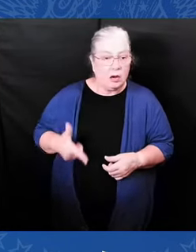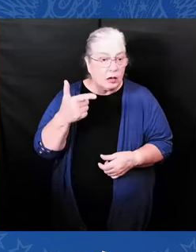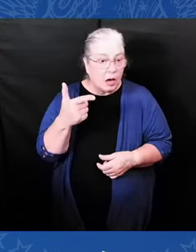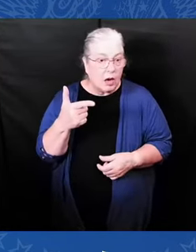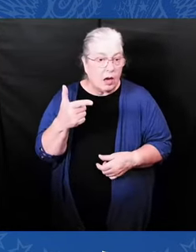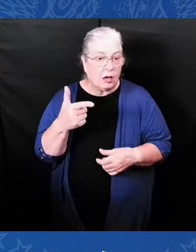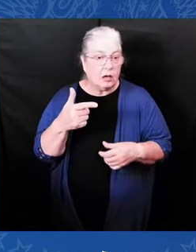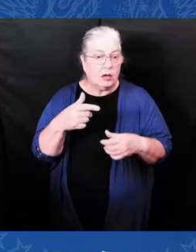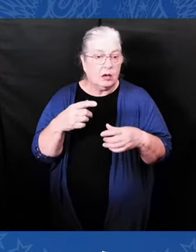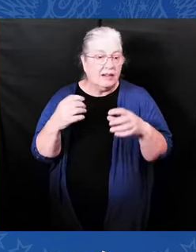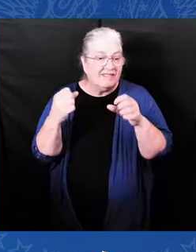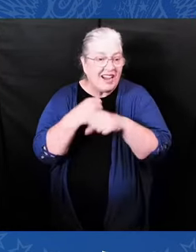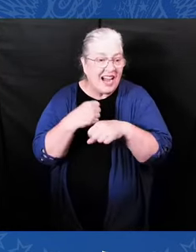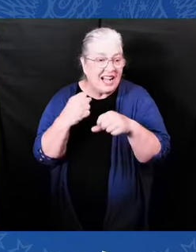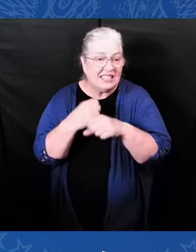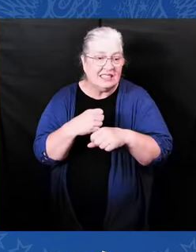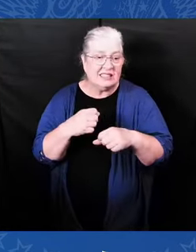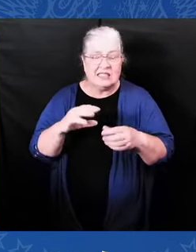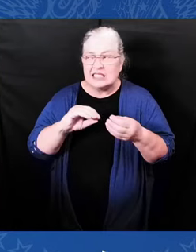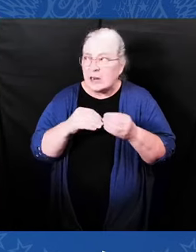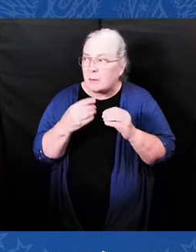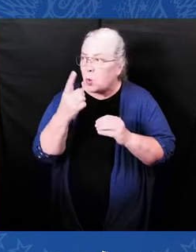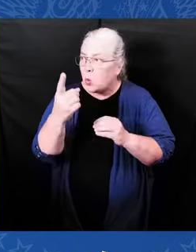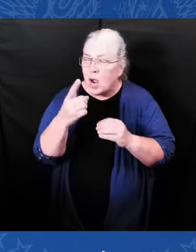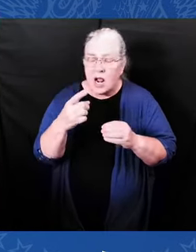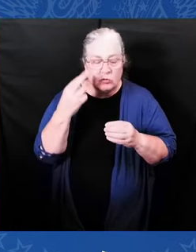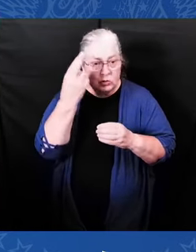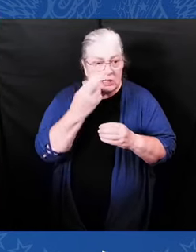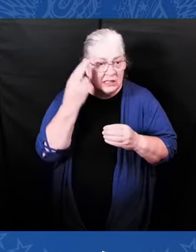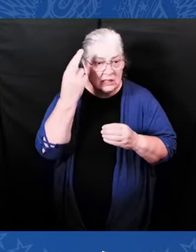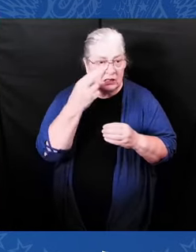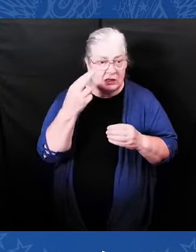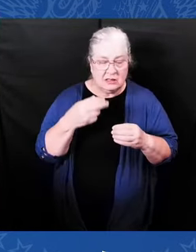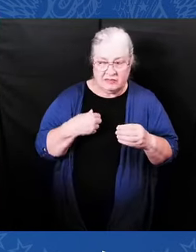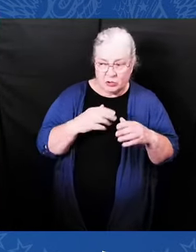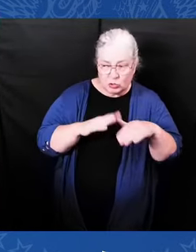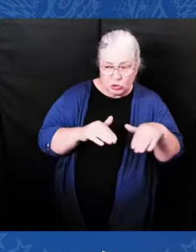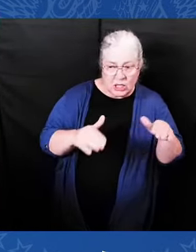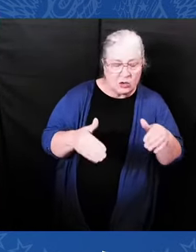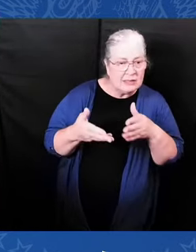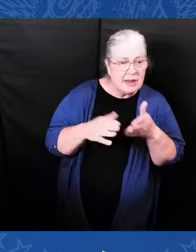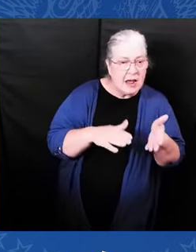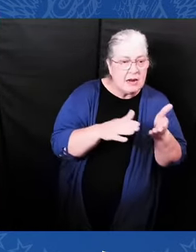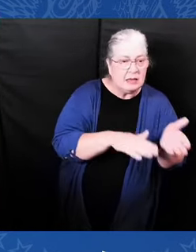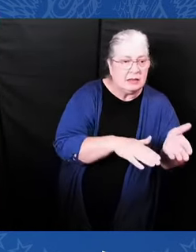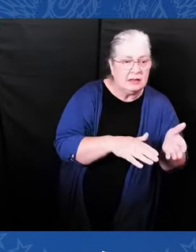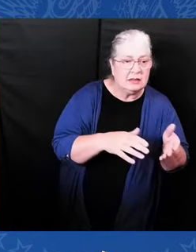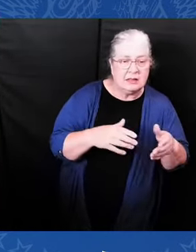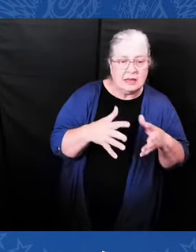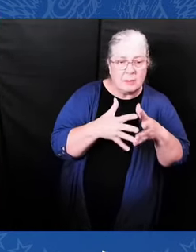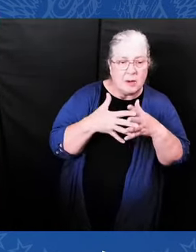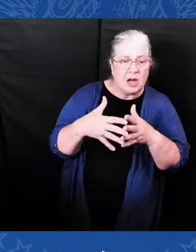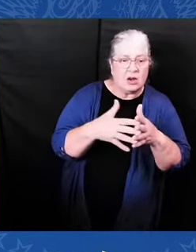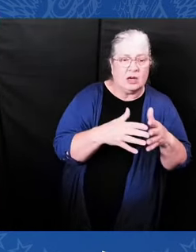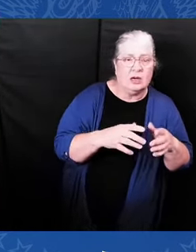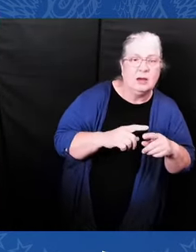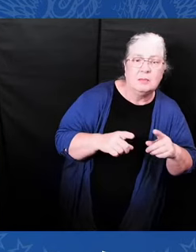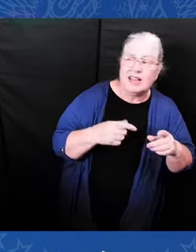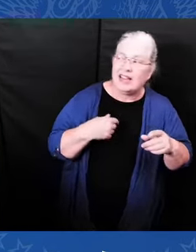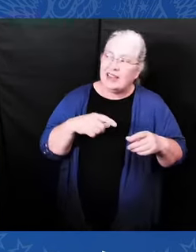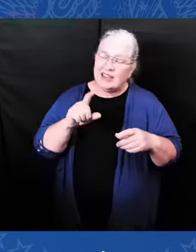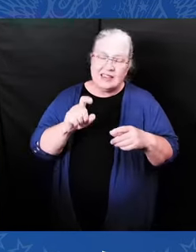all know the story of the Justins. Silenced microphones. Expulsion from the chamber, so